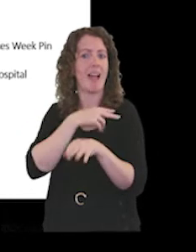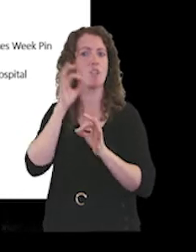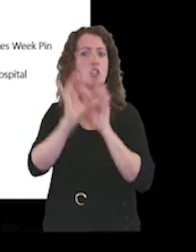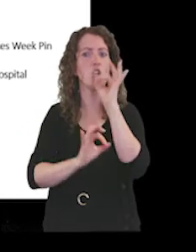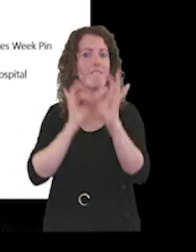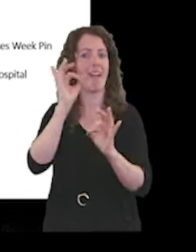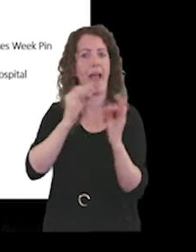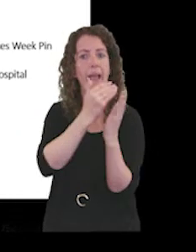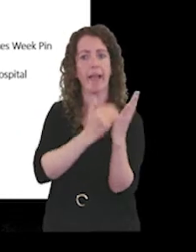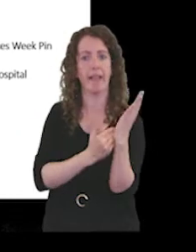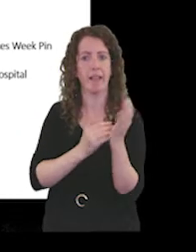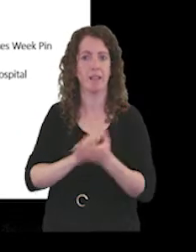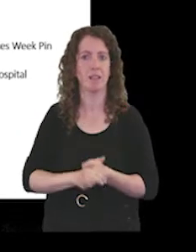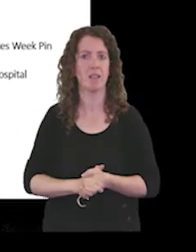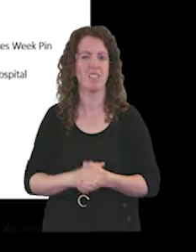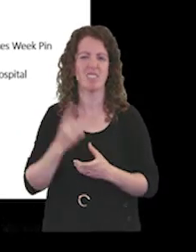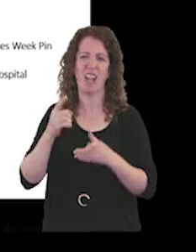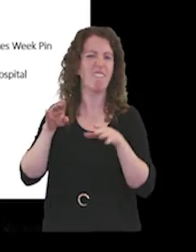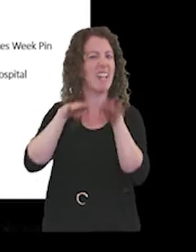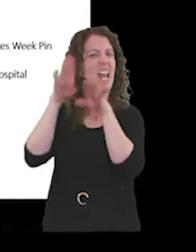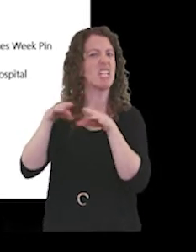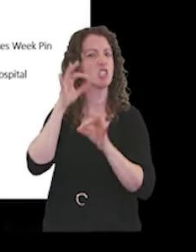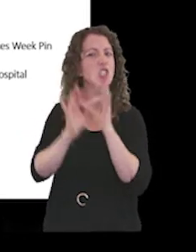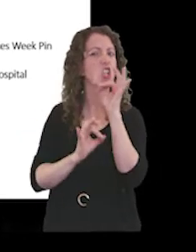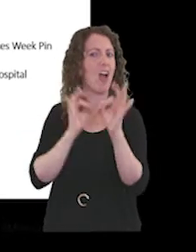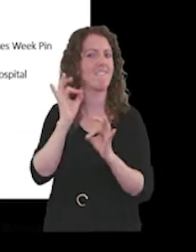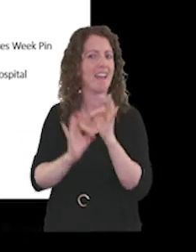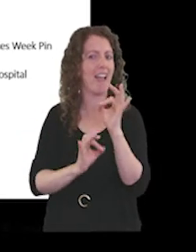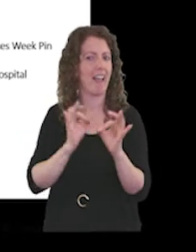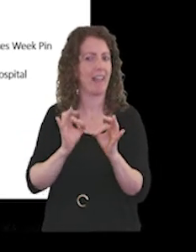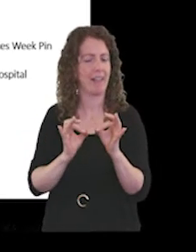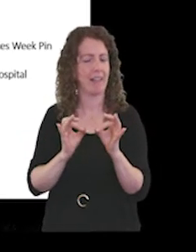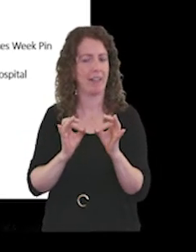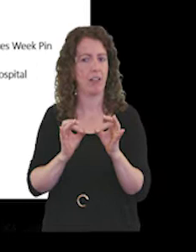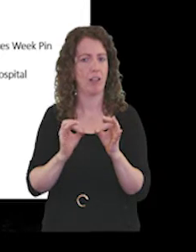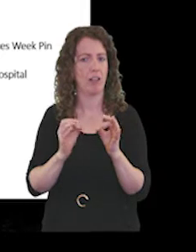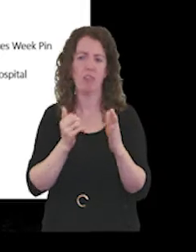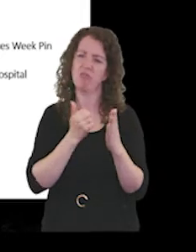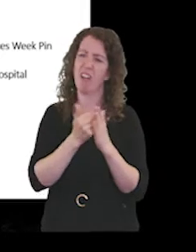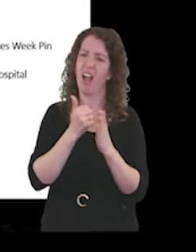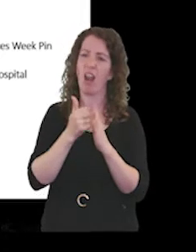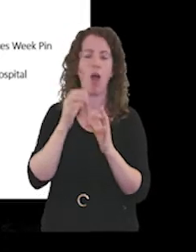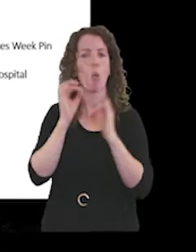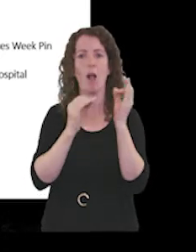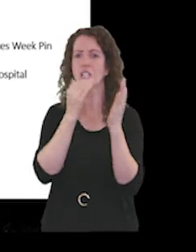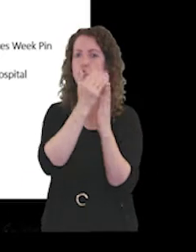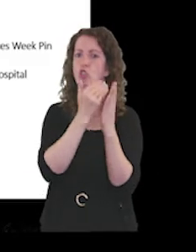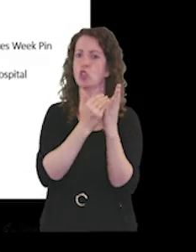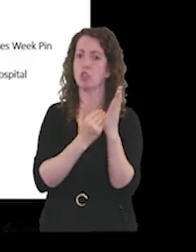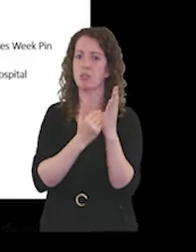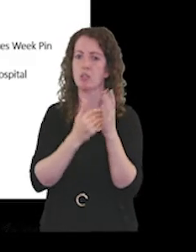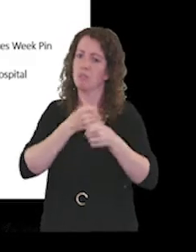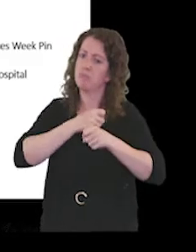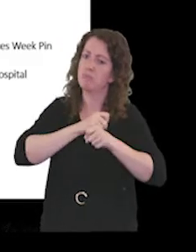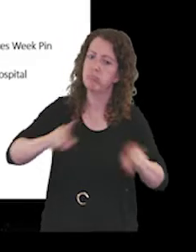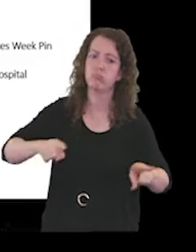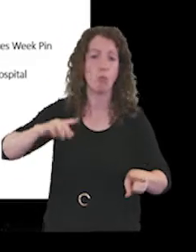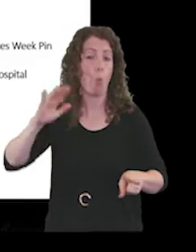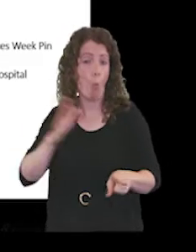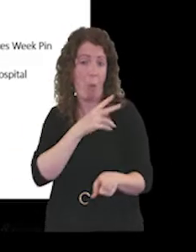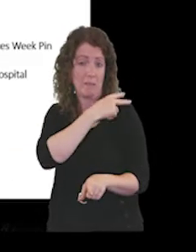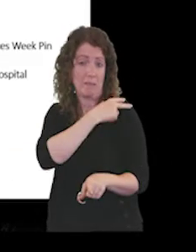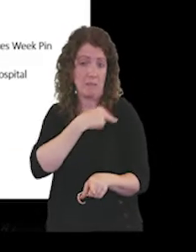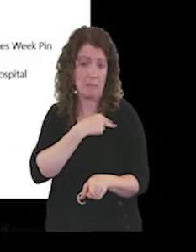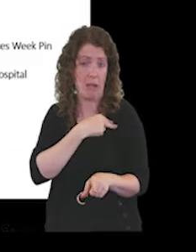national survey of regular questions towards staffing organisations